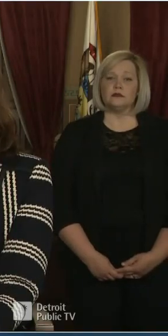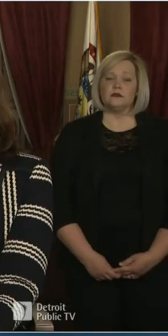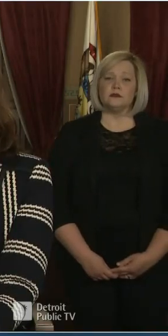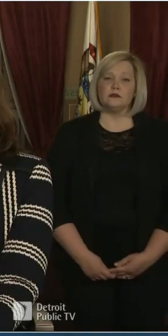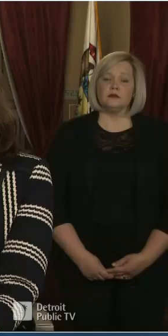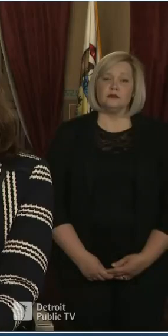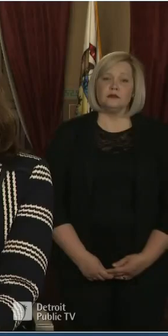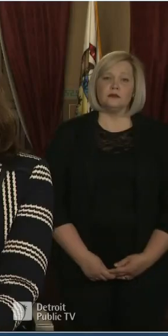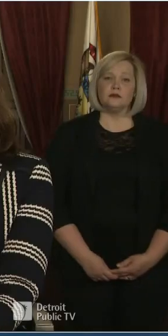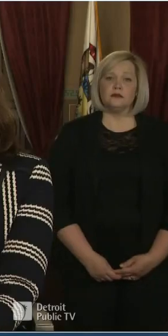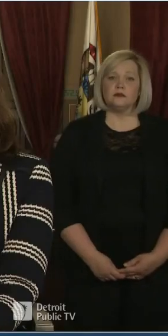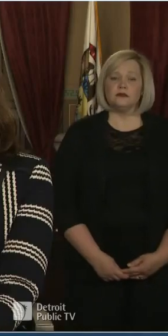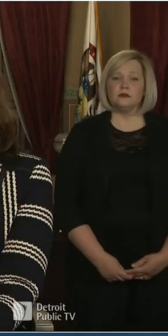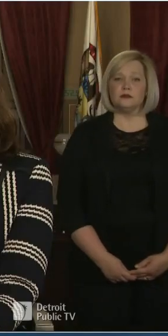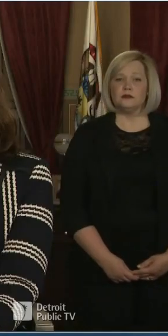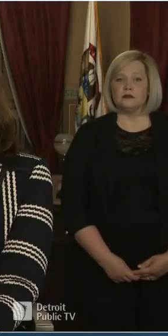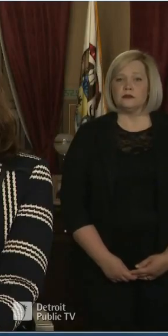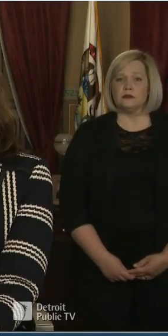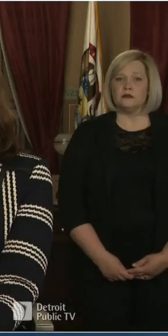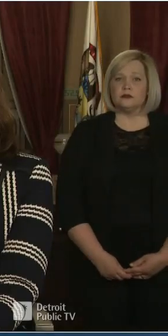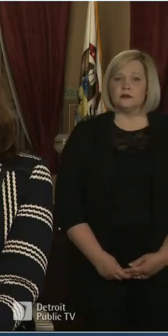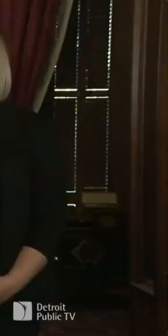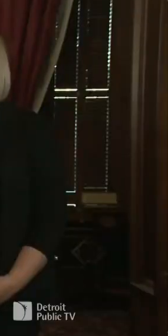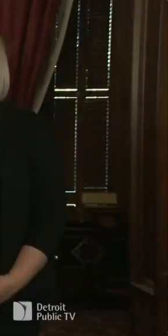facility facilities and more volunteers?